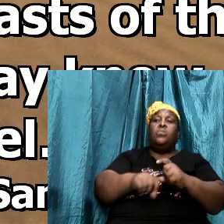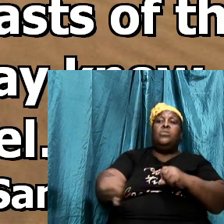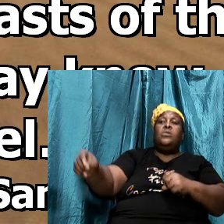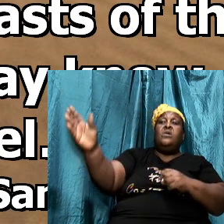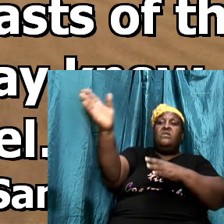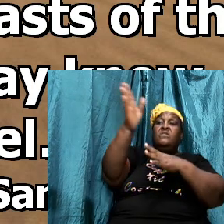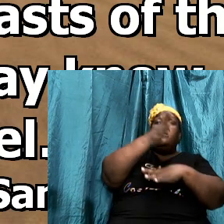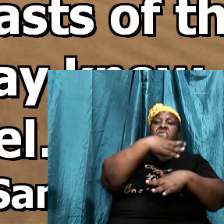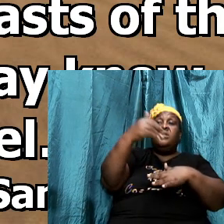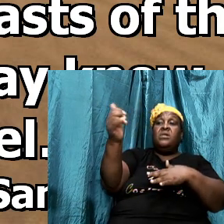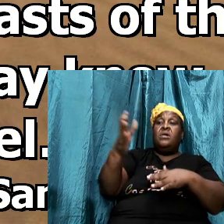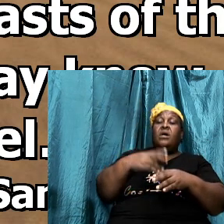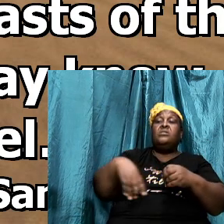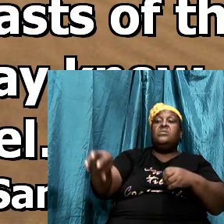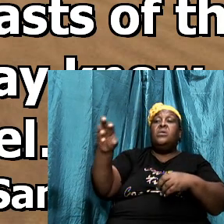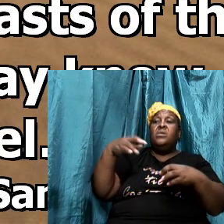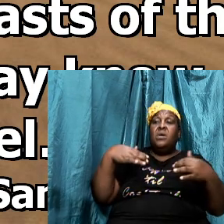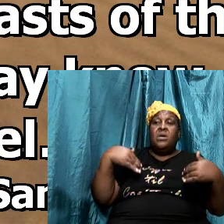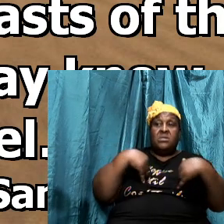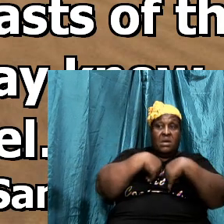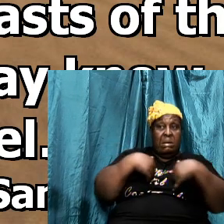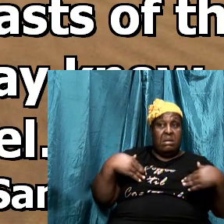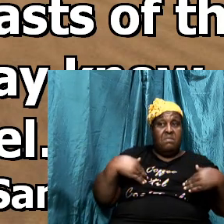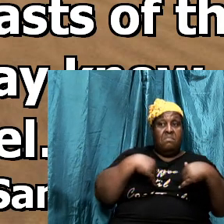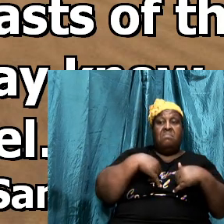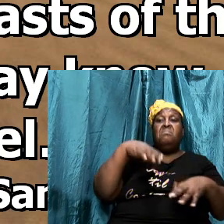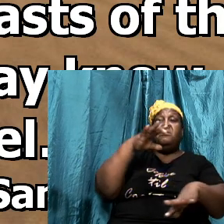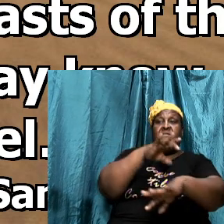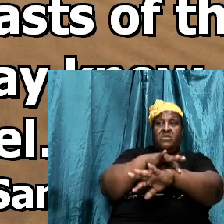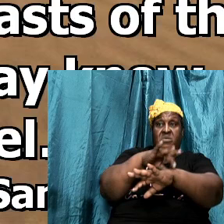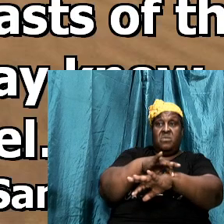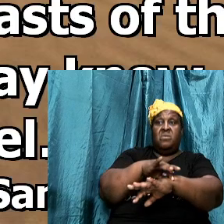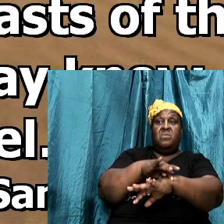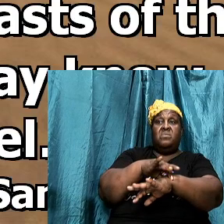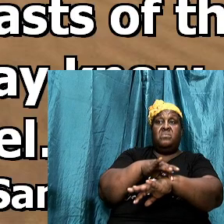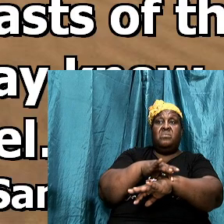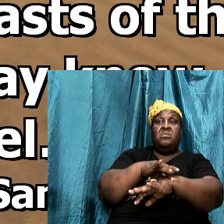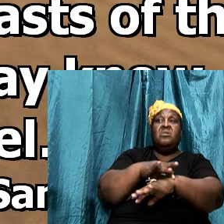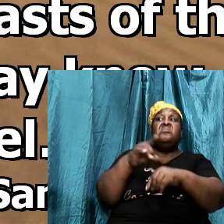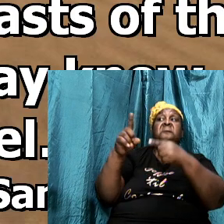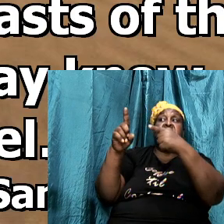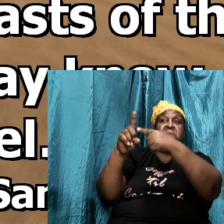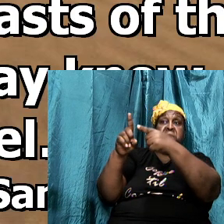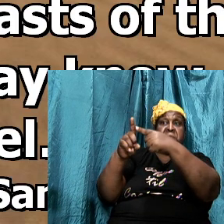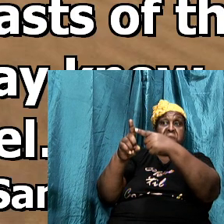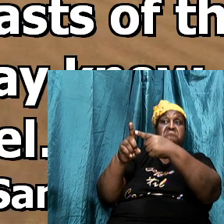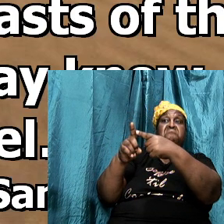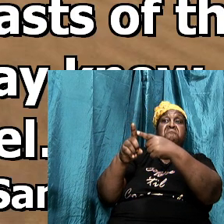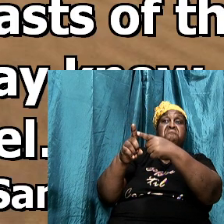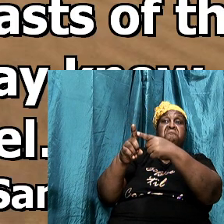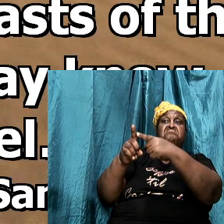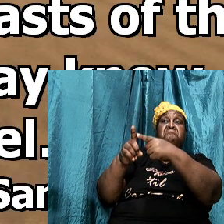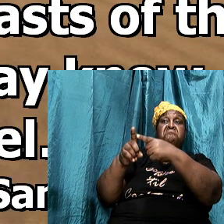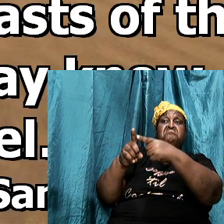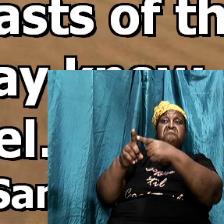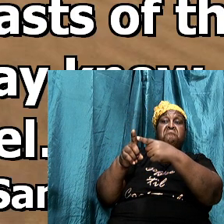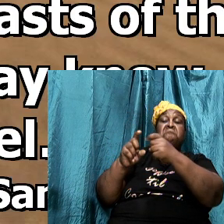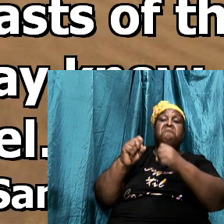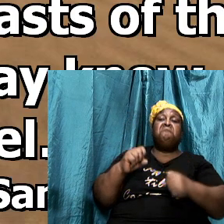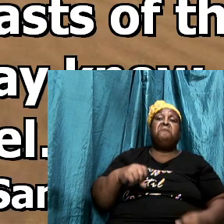the year, unto the wild beasts of the earth, that all the earth may know that there is a God